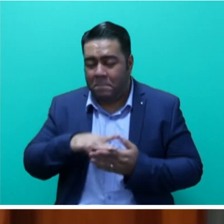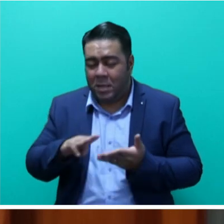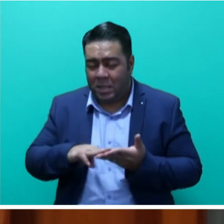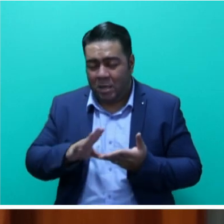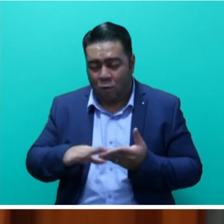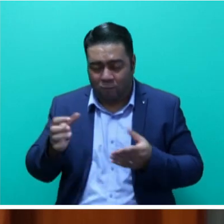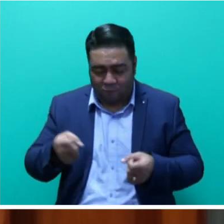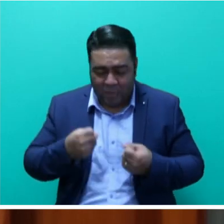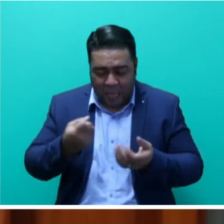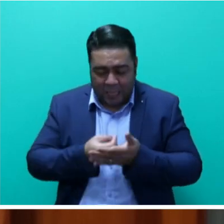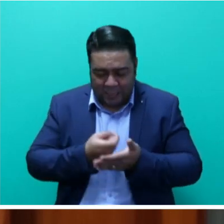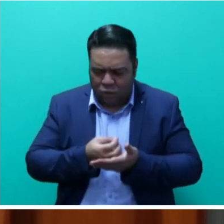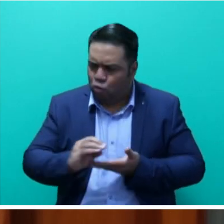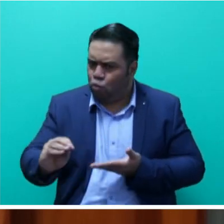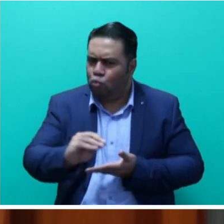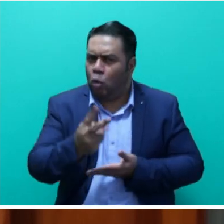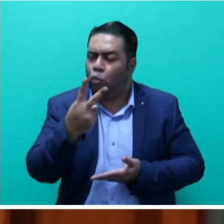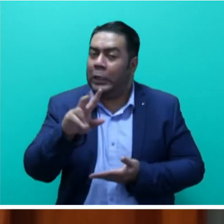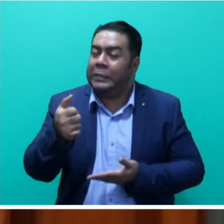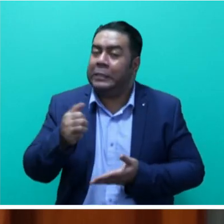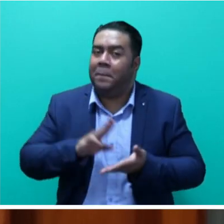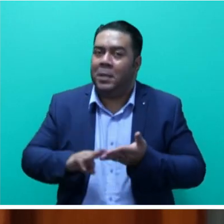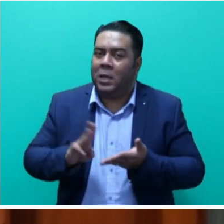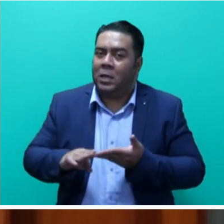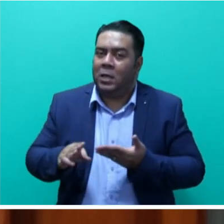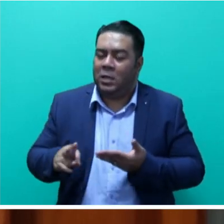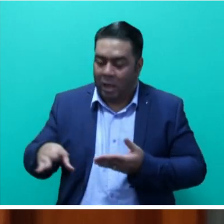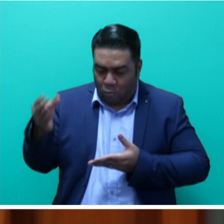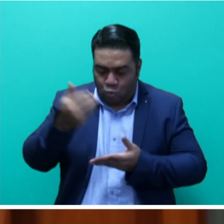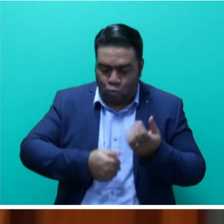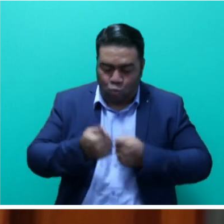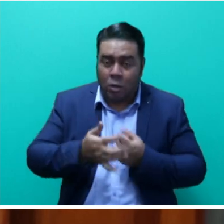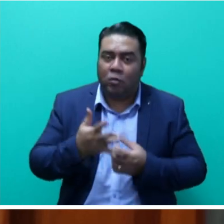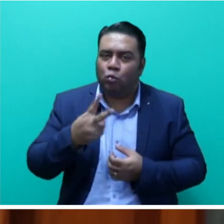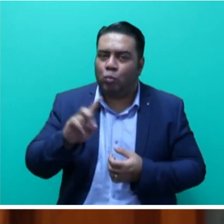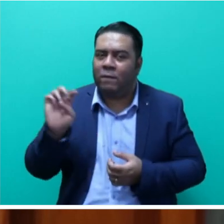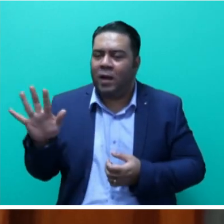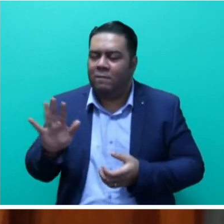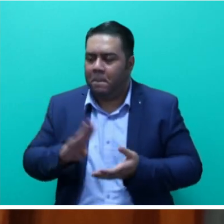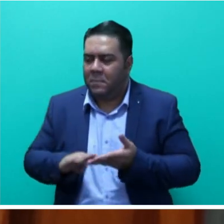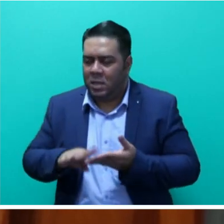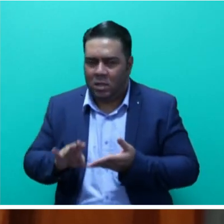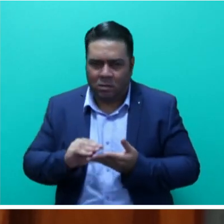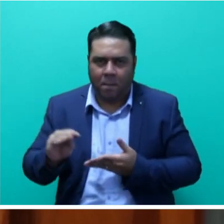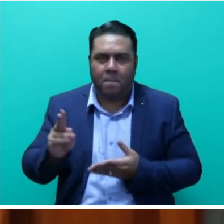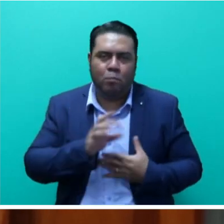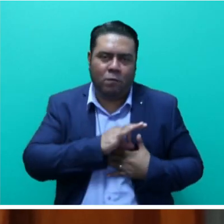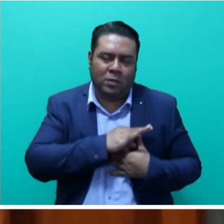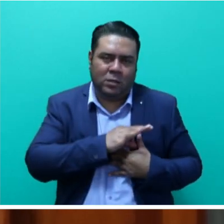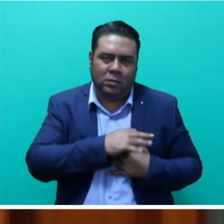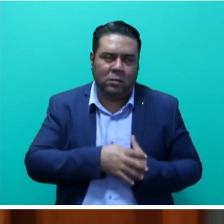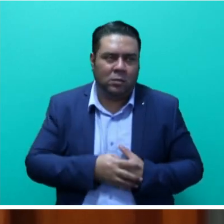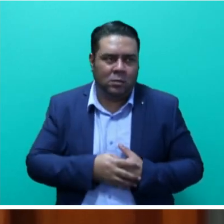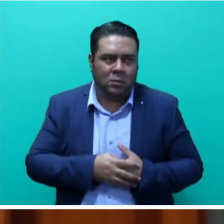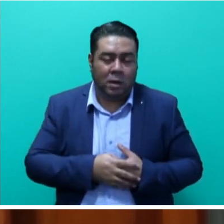assets, earning around $26 million, and generating $2.5 million in profits. I also spoke